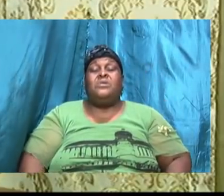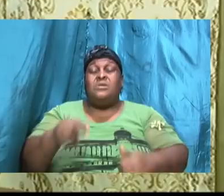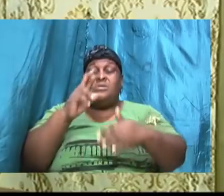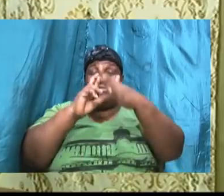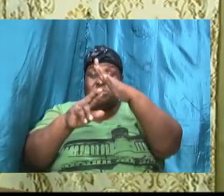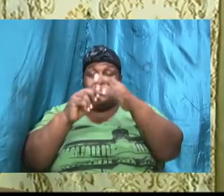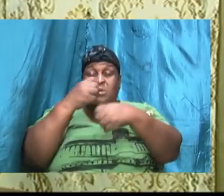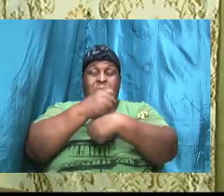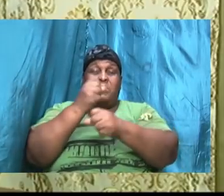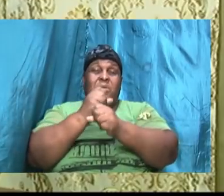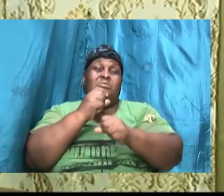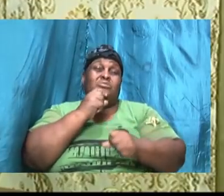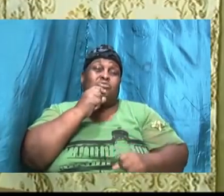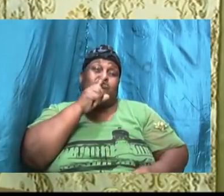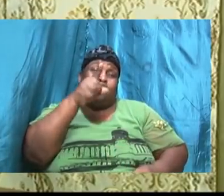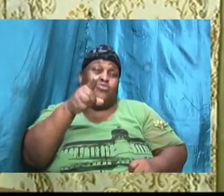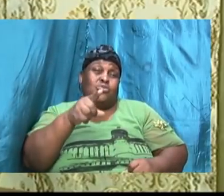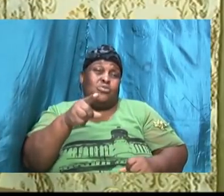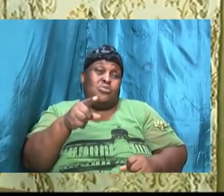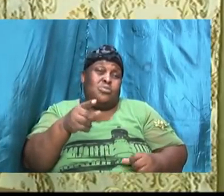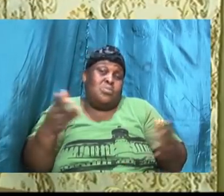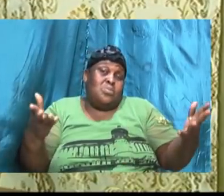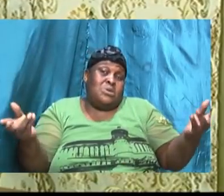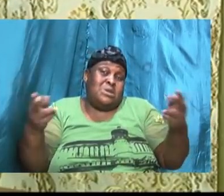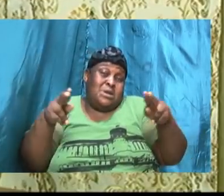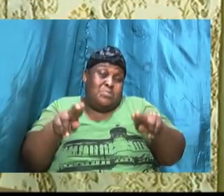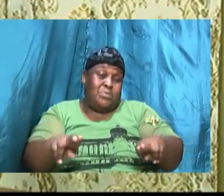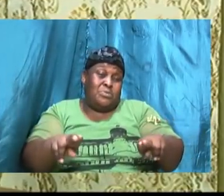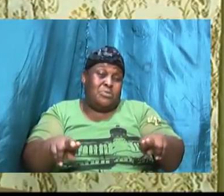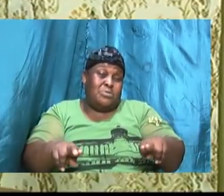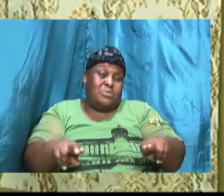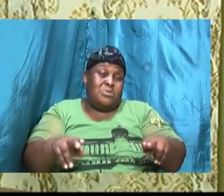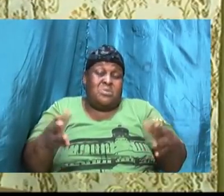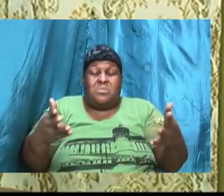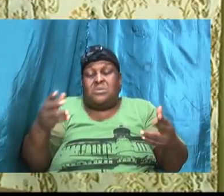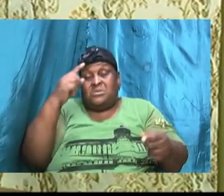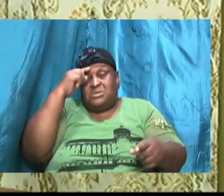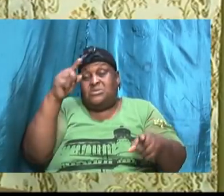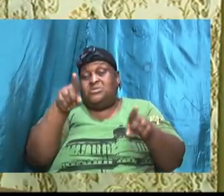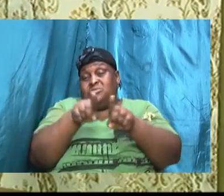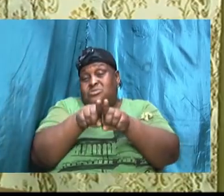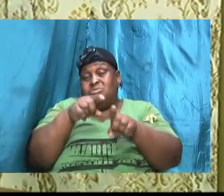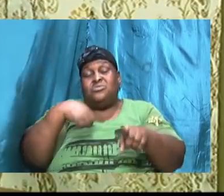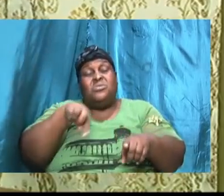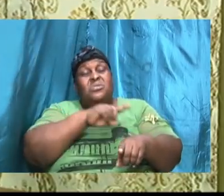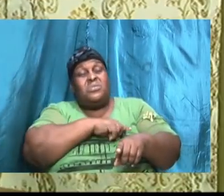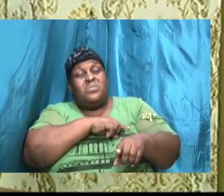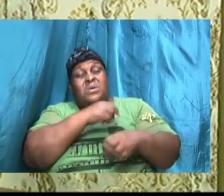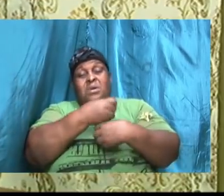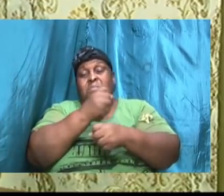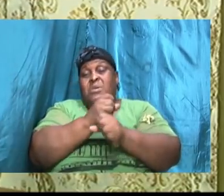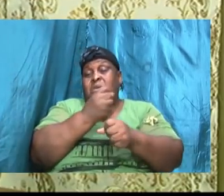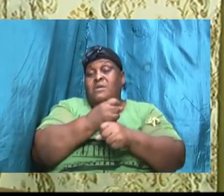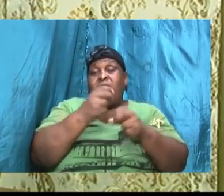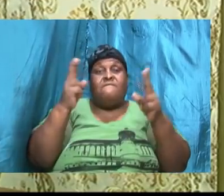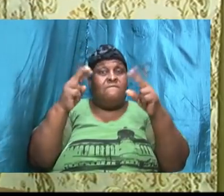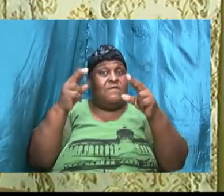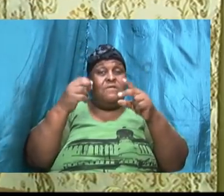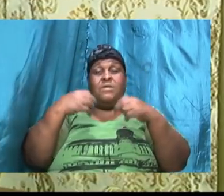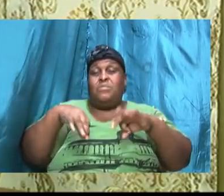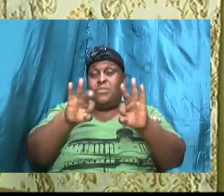whatever we do, whatever decisions we make are very important and as we get done we will go into us